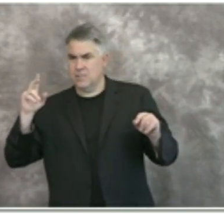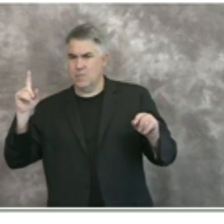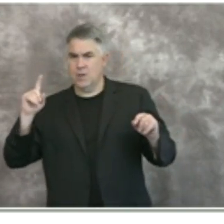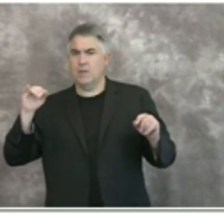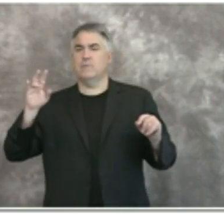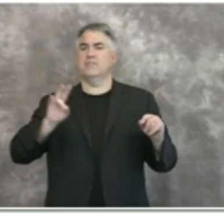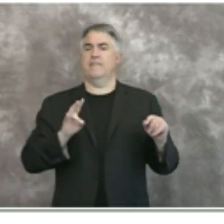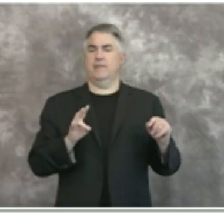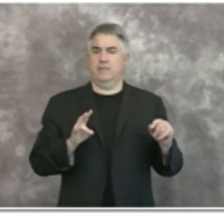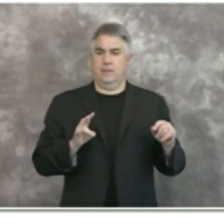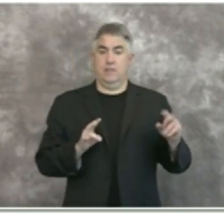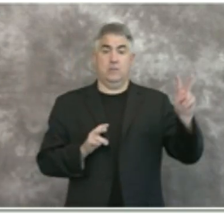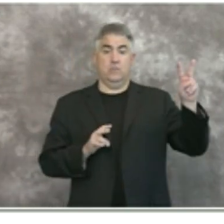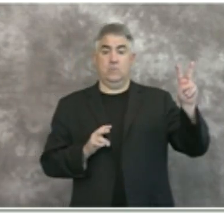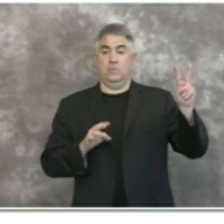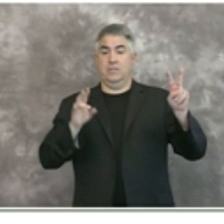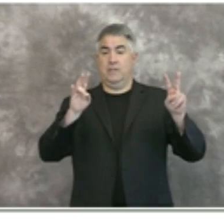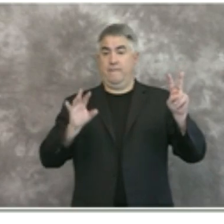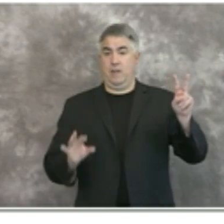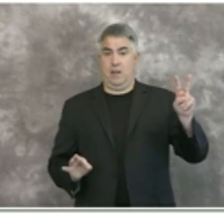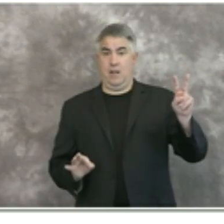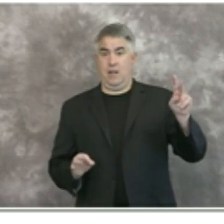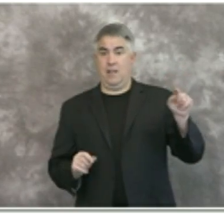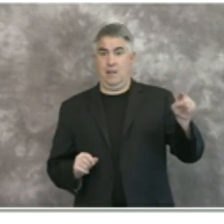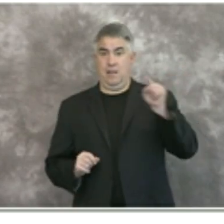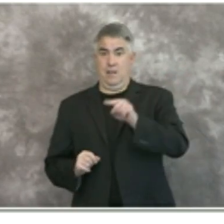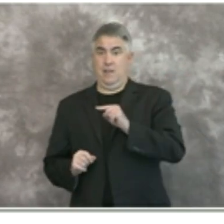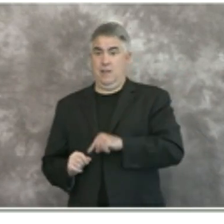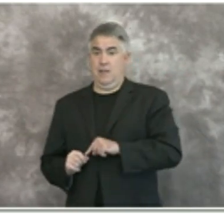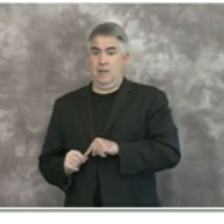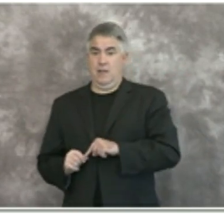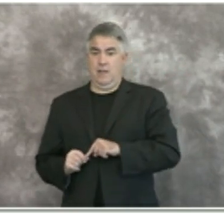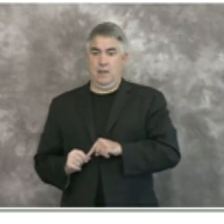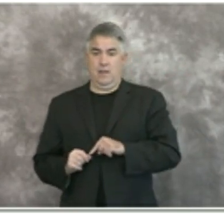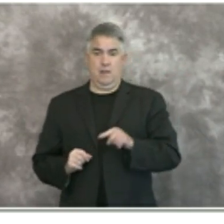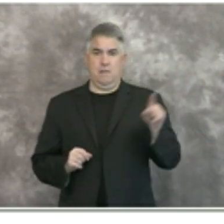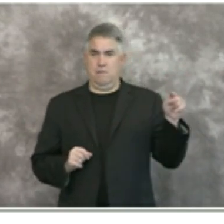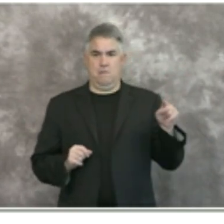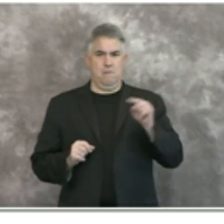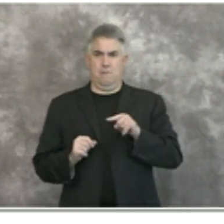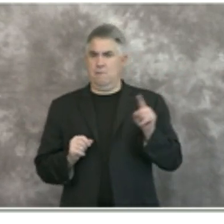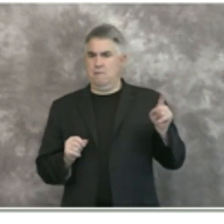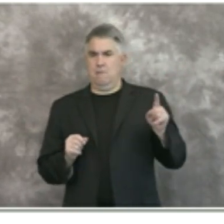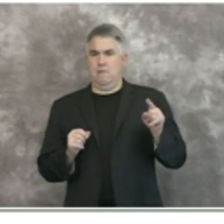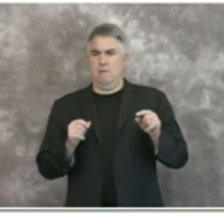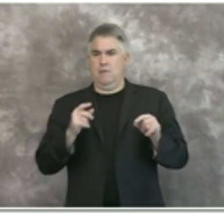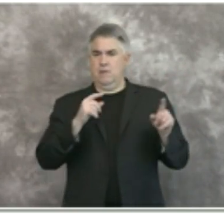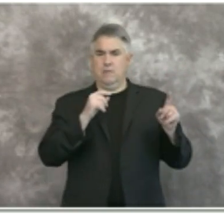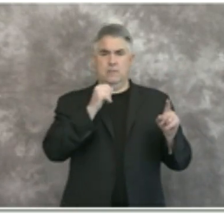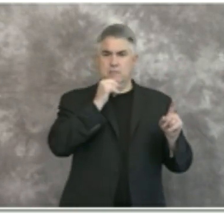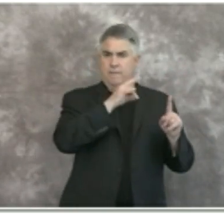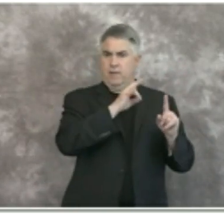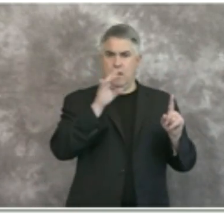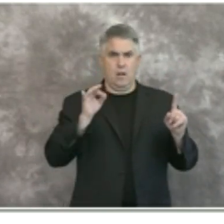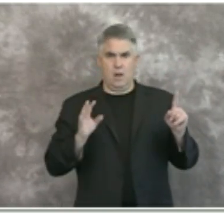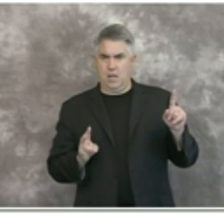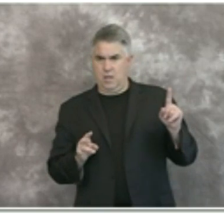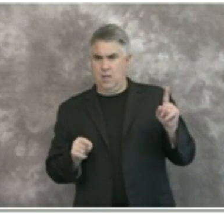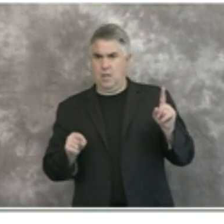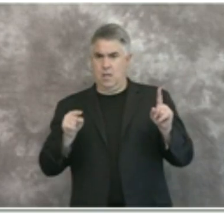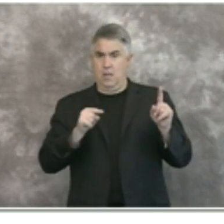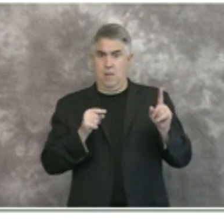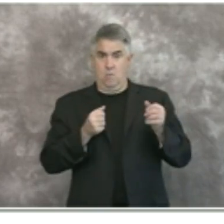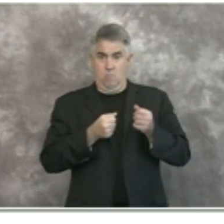so if those any one is not together either one individually could cause a